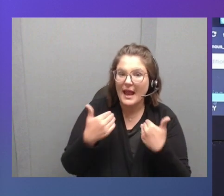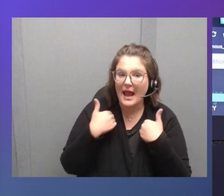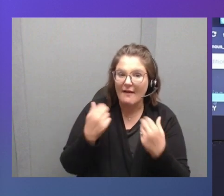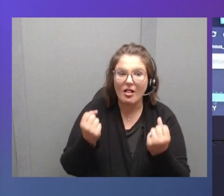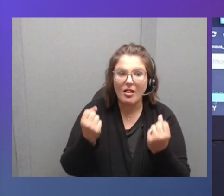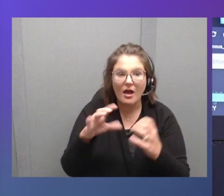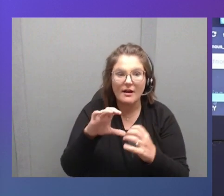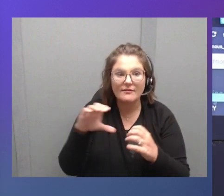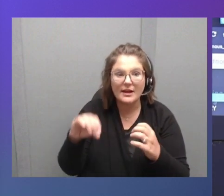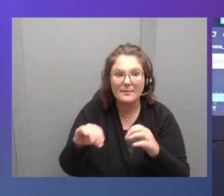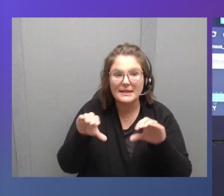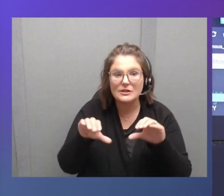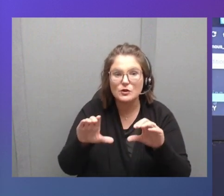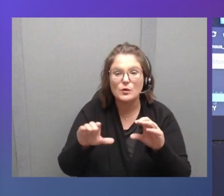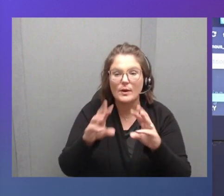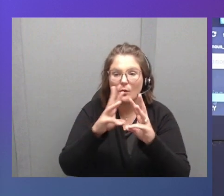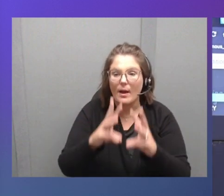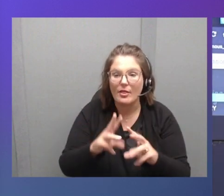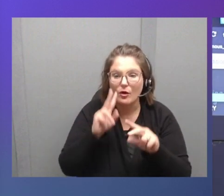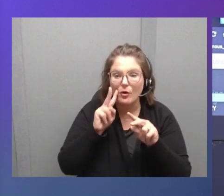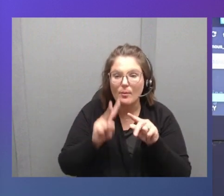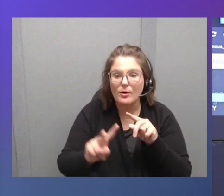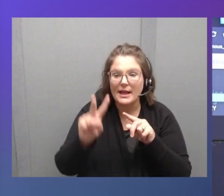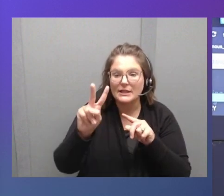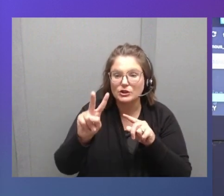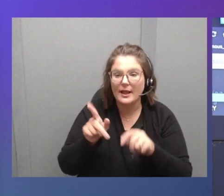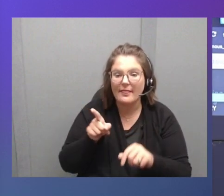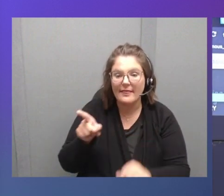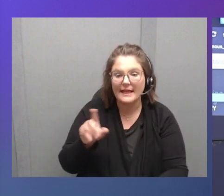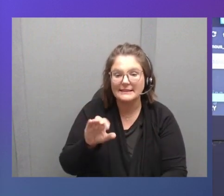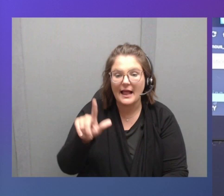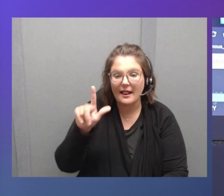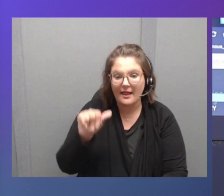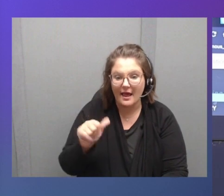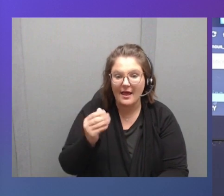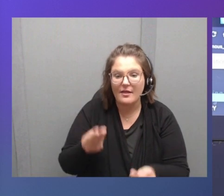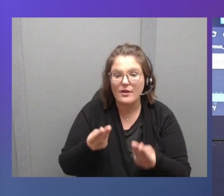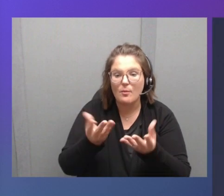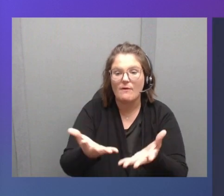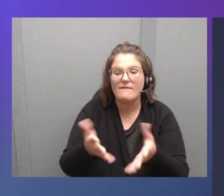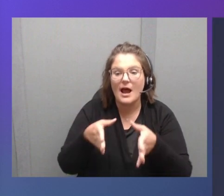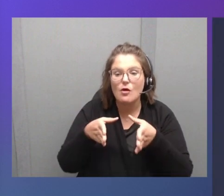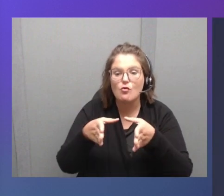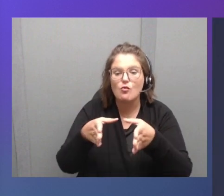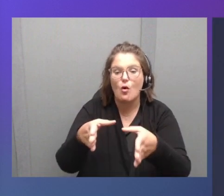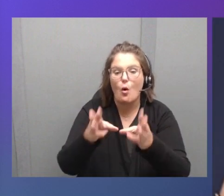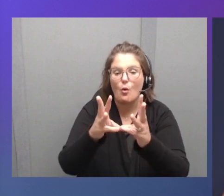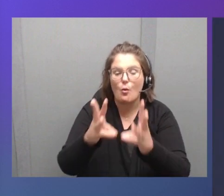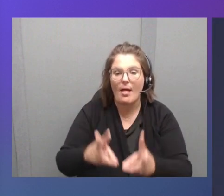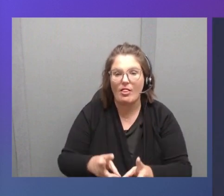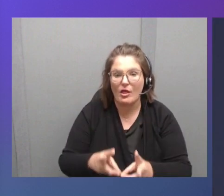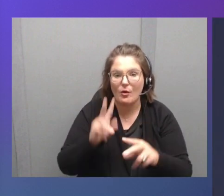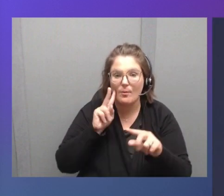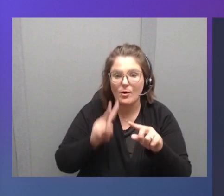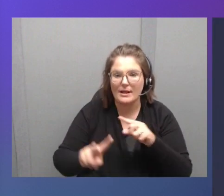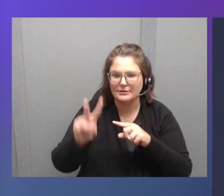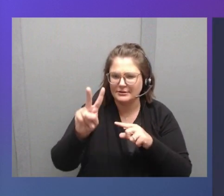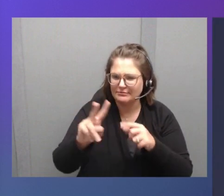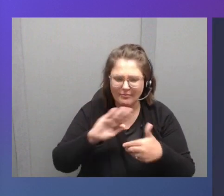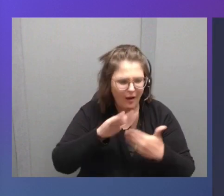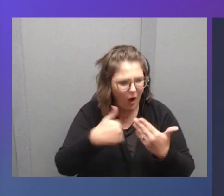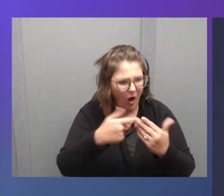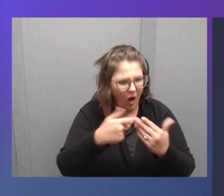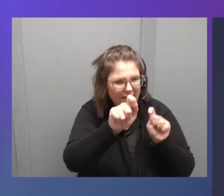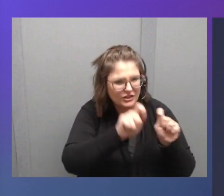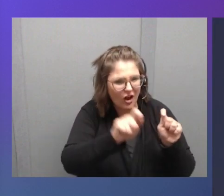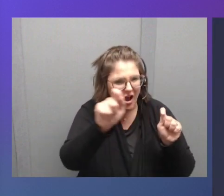weather prediction. What is unique about Vesela is that they provide road weather information. So what are all of those dots? So all of the